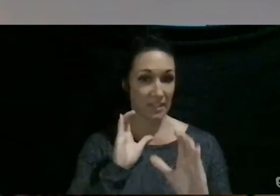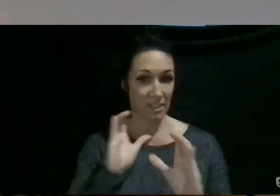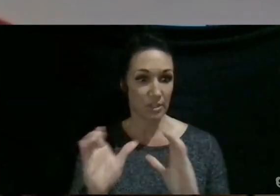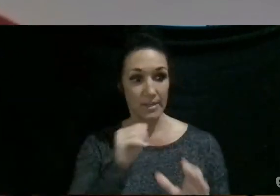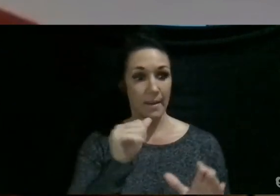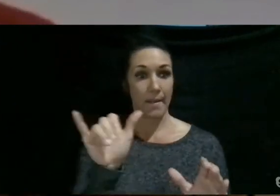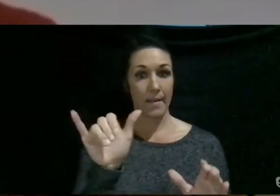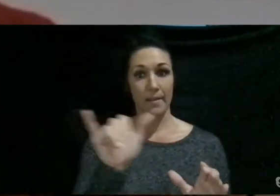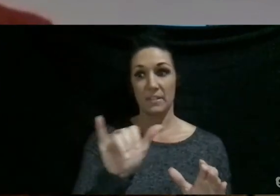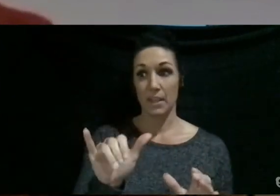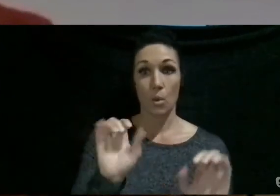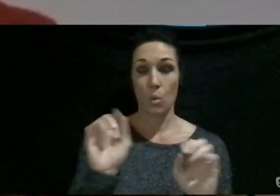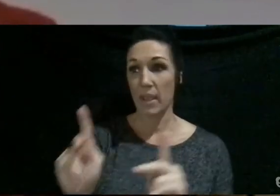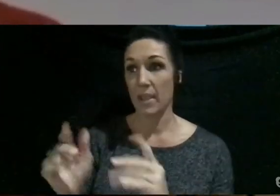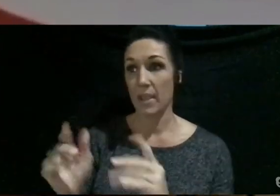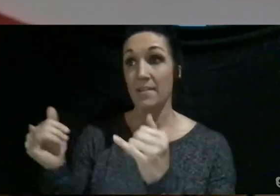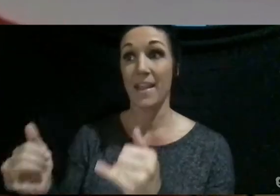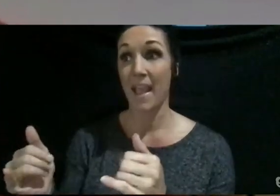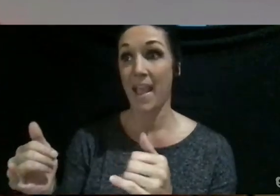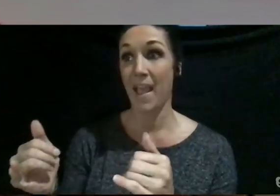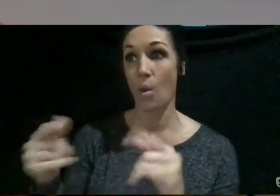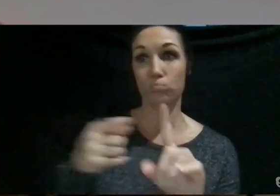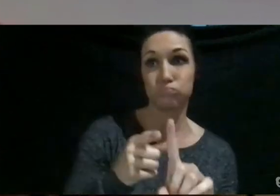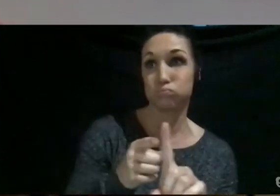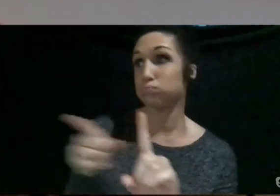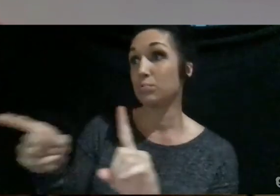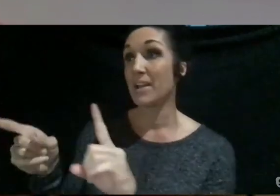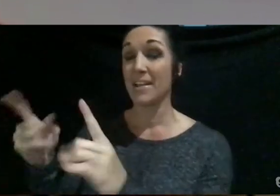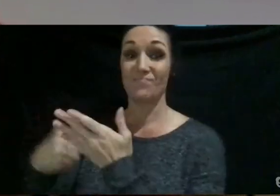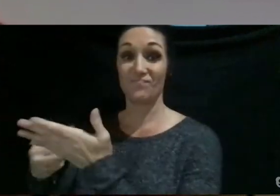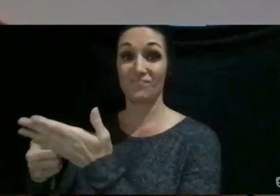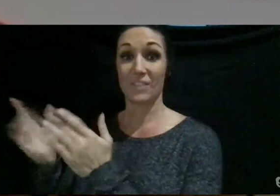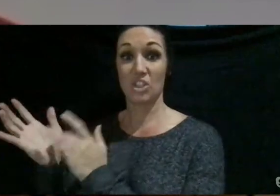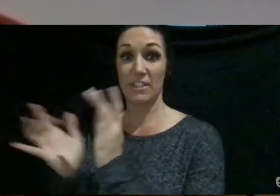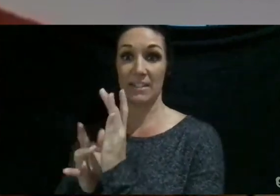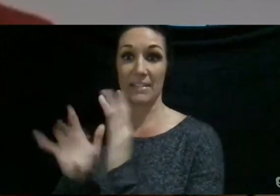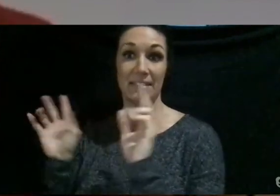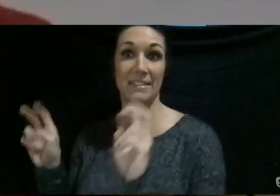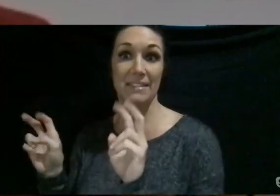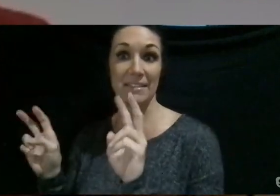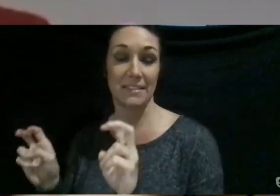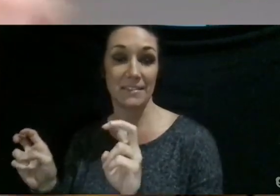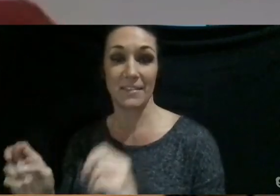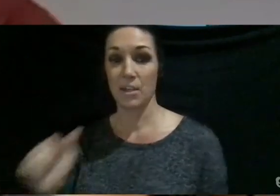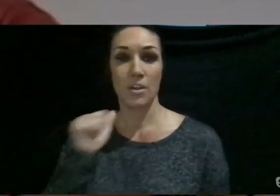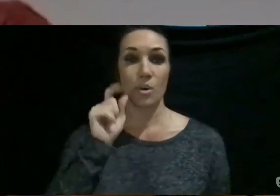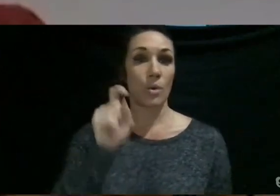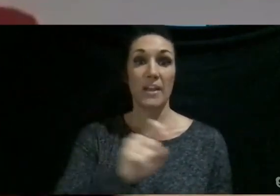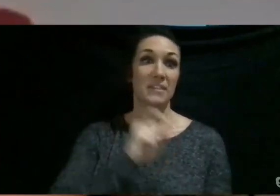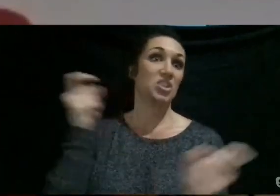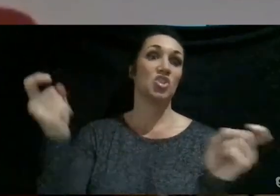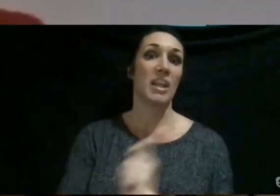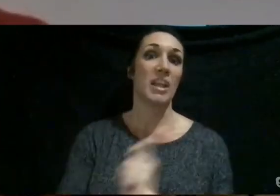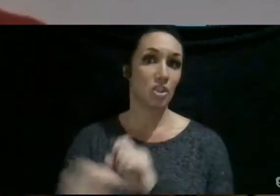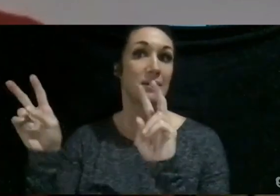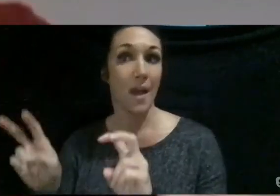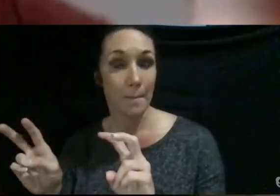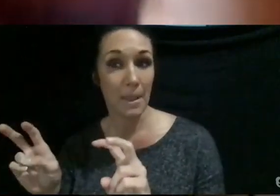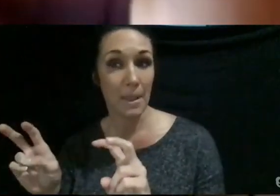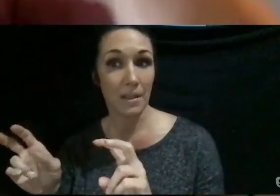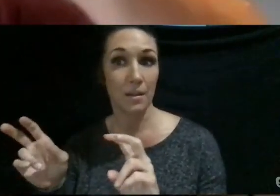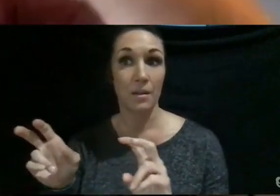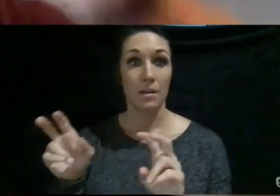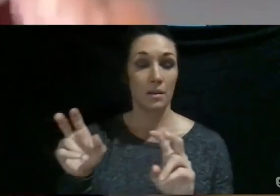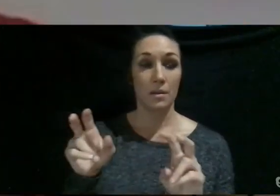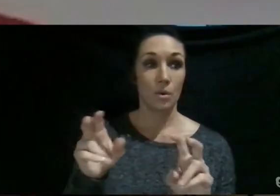as if it's like, okay, now we're going to talk about Jesus. Like, you don't have to like change the topic or switch the page or be like,